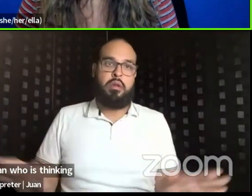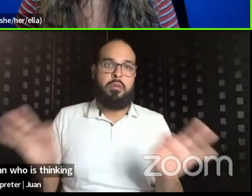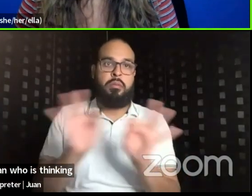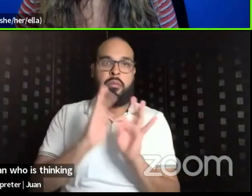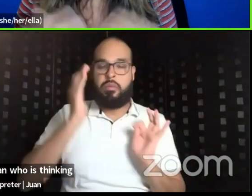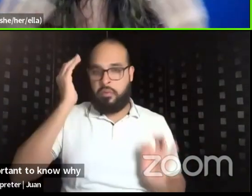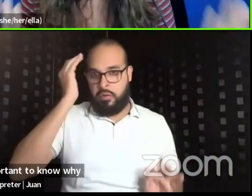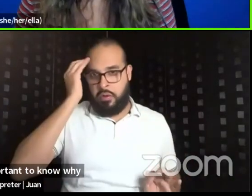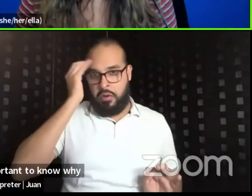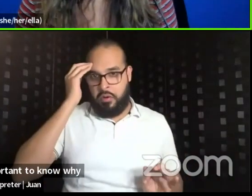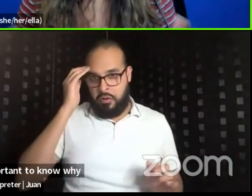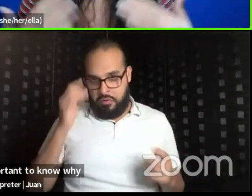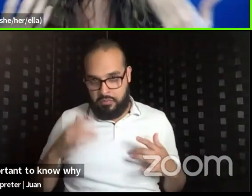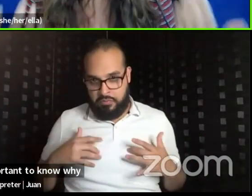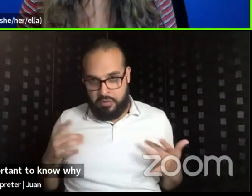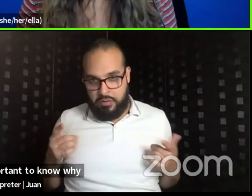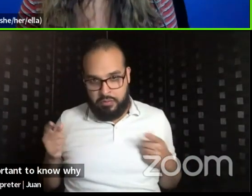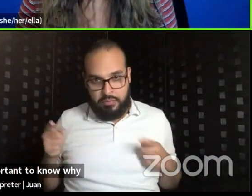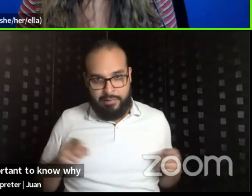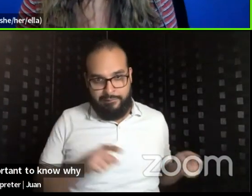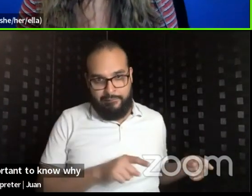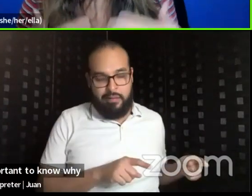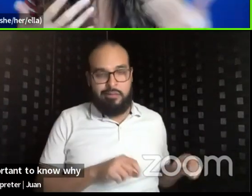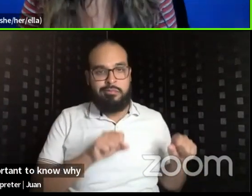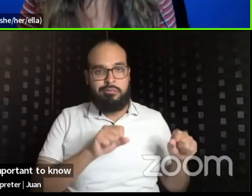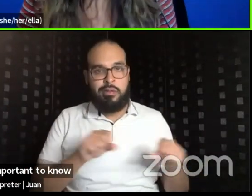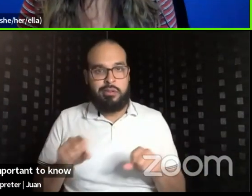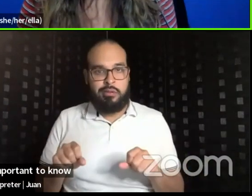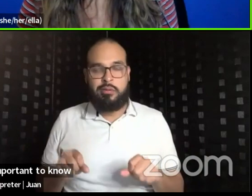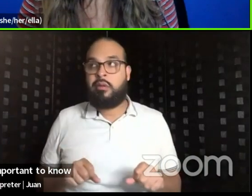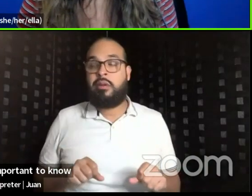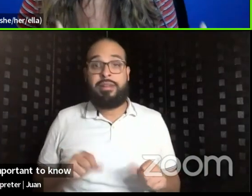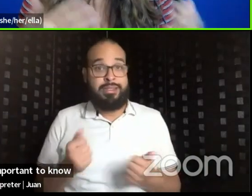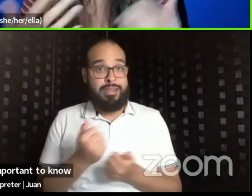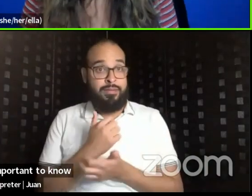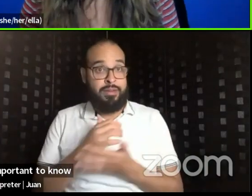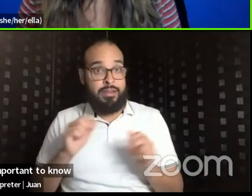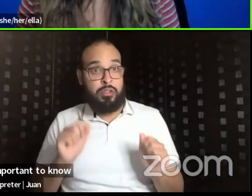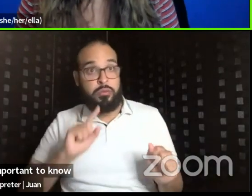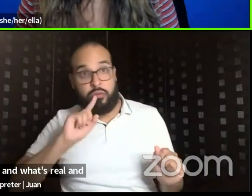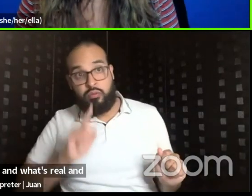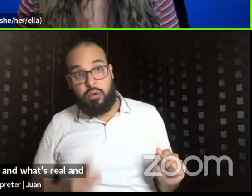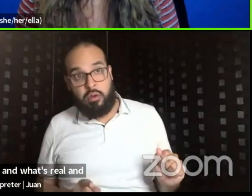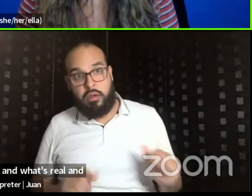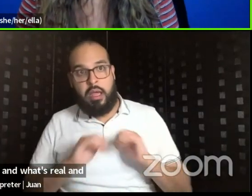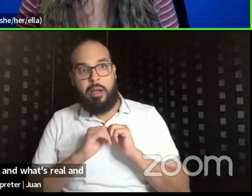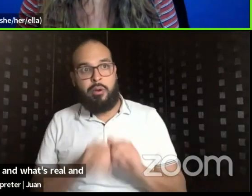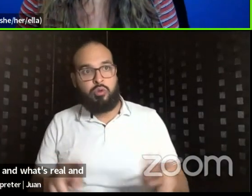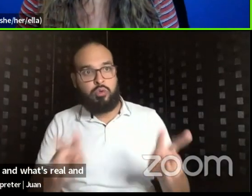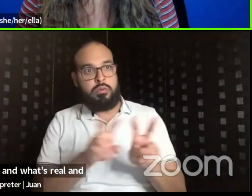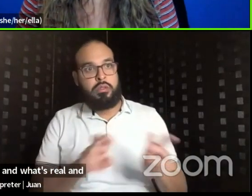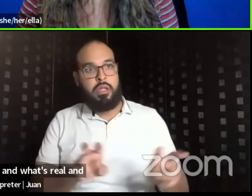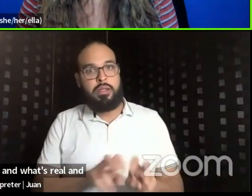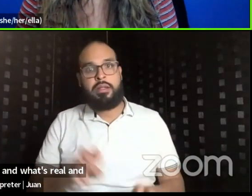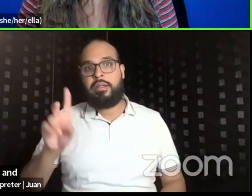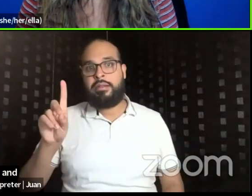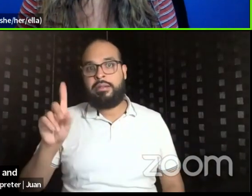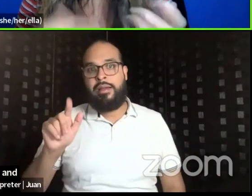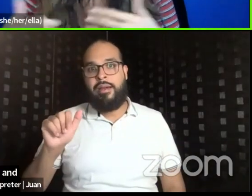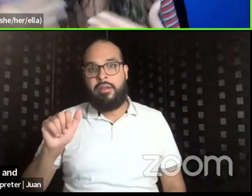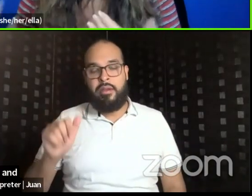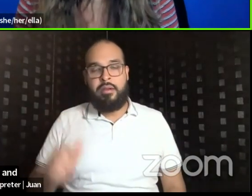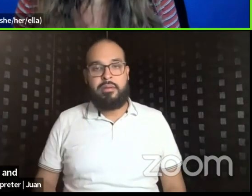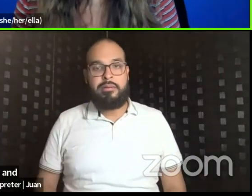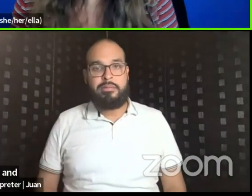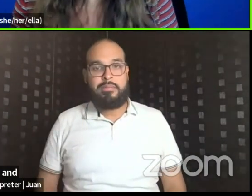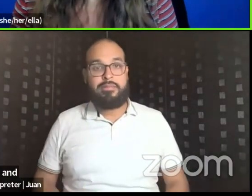um, what's going on and what's possible and what's real and how to look at data, um, and how to